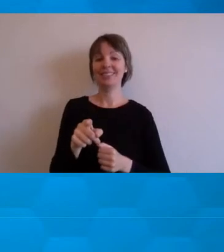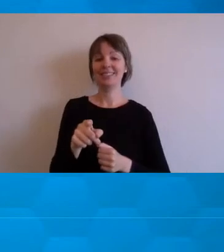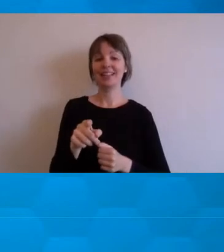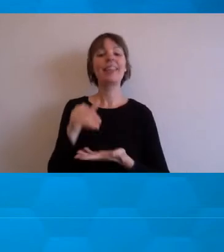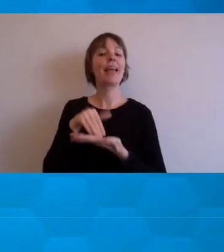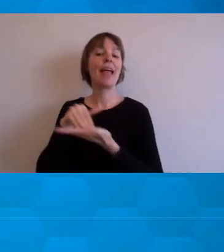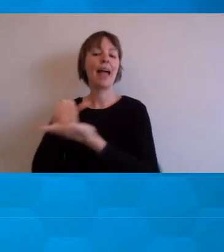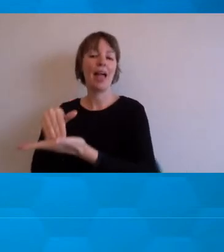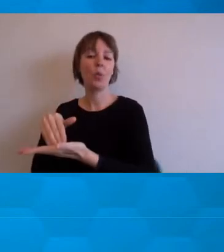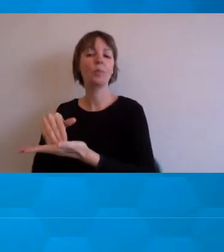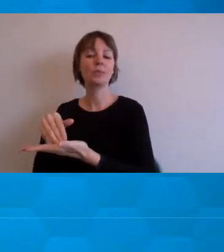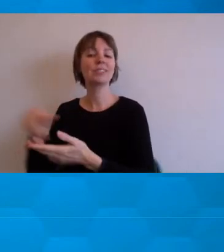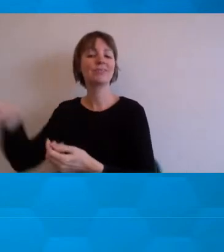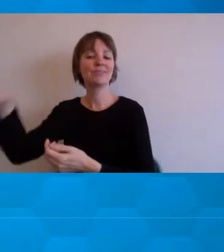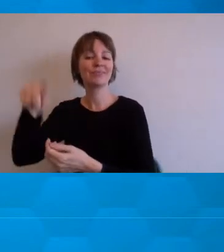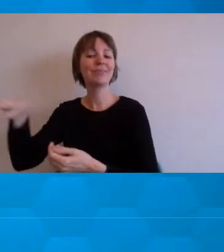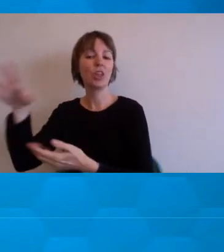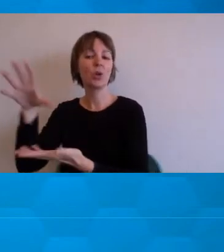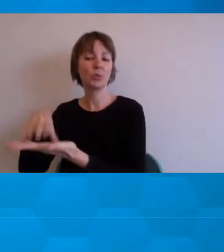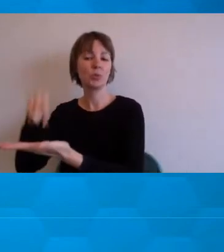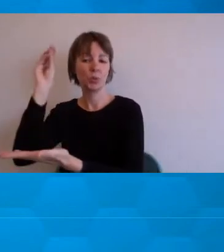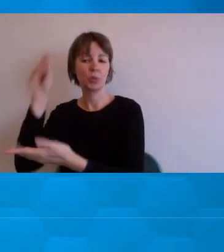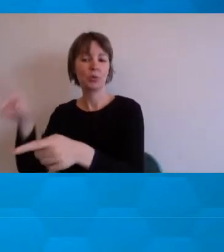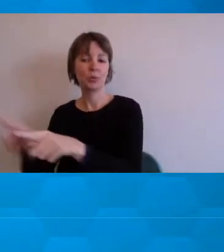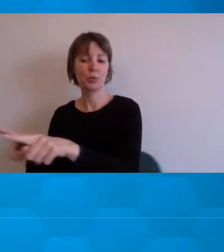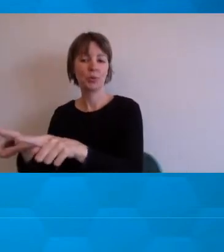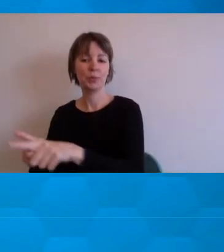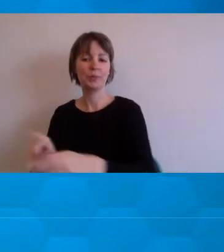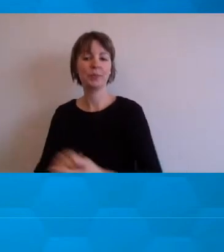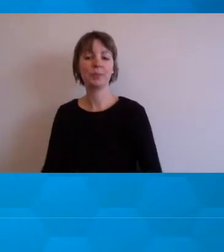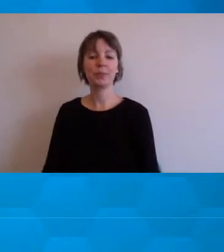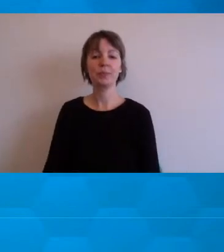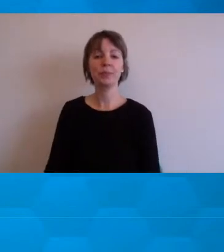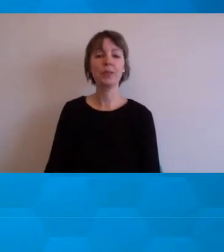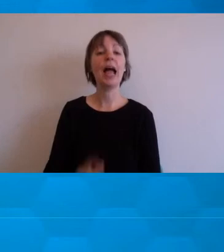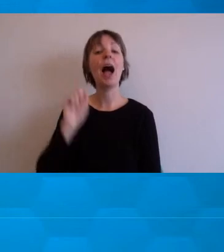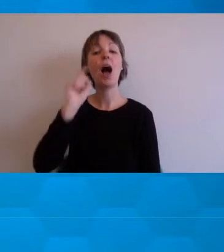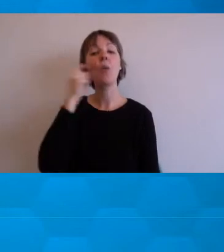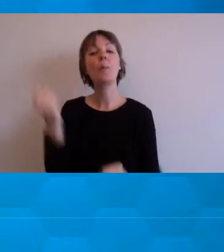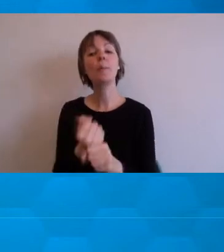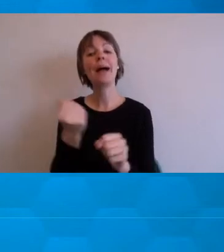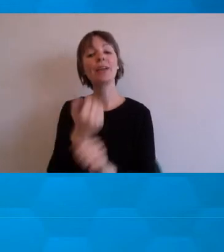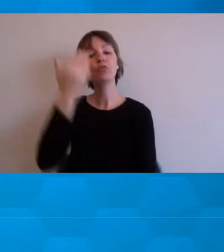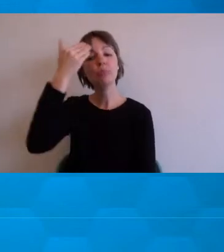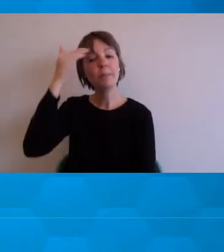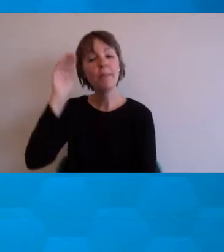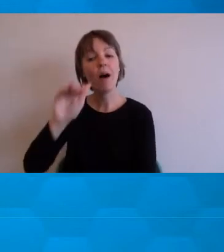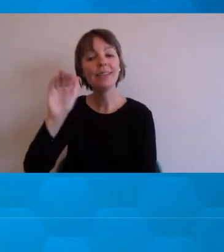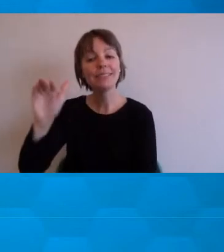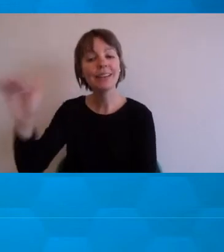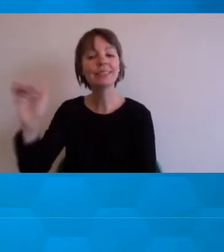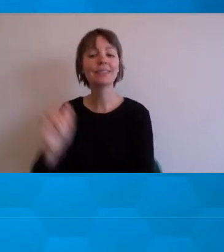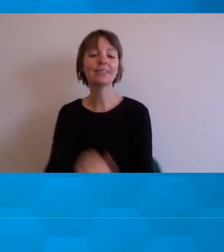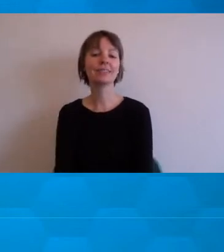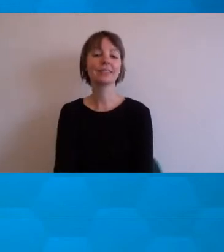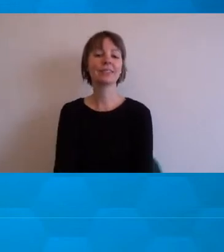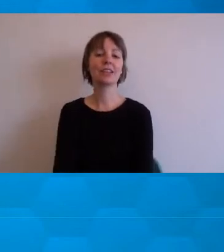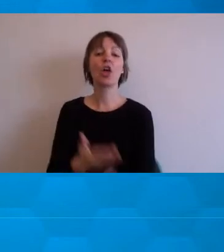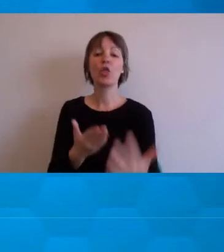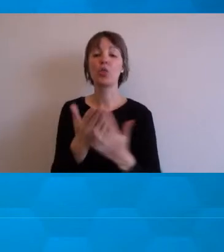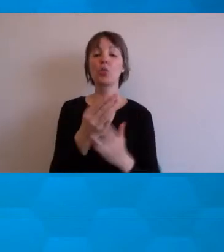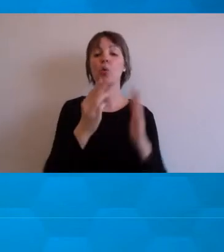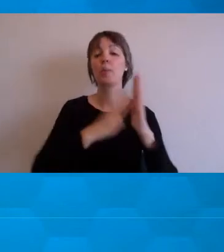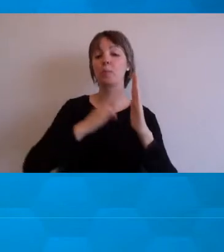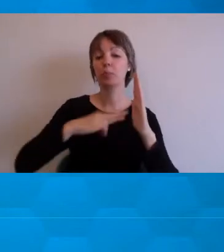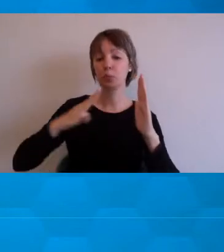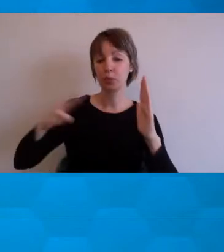things. So there'll be various ways in which I will do reminders. I will just do things through the Moodle. I